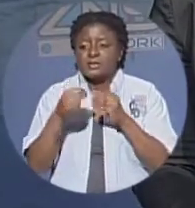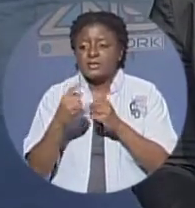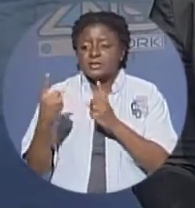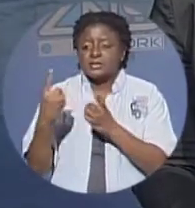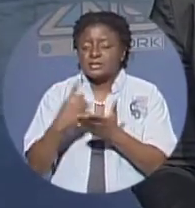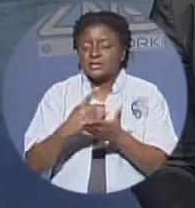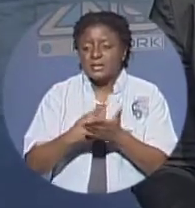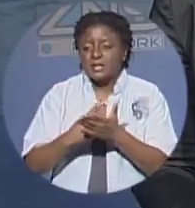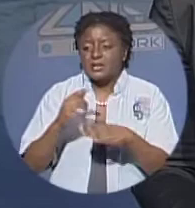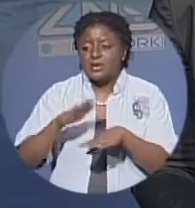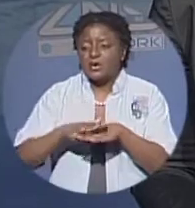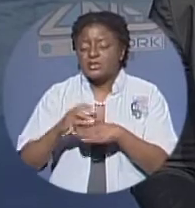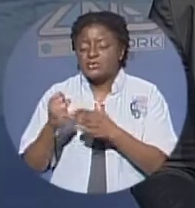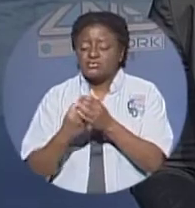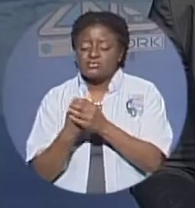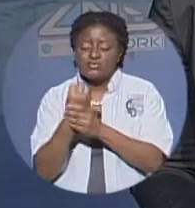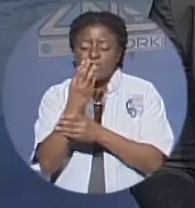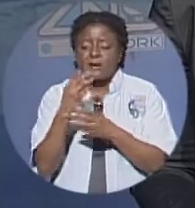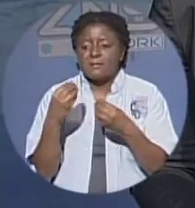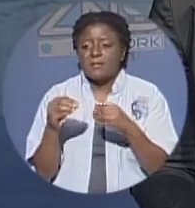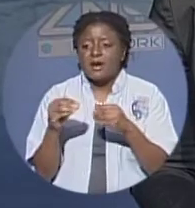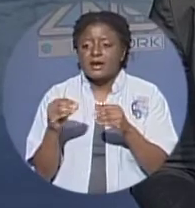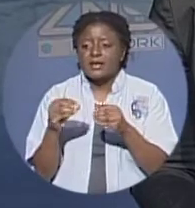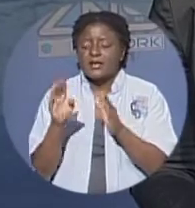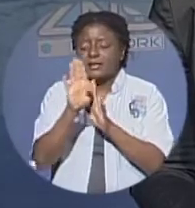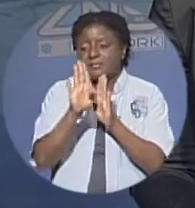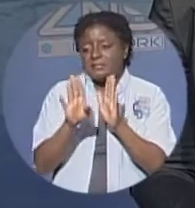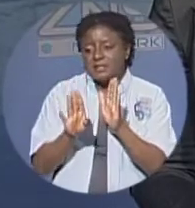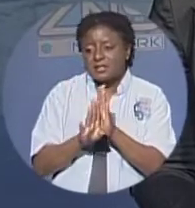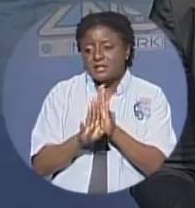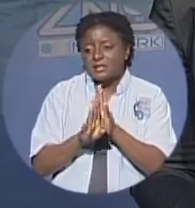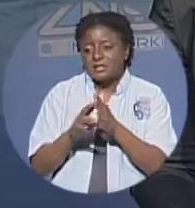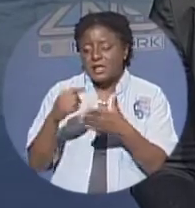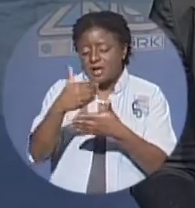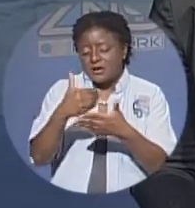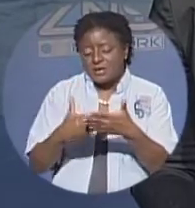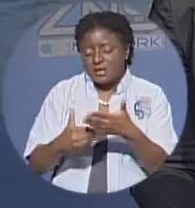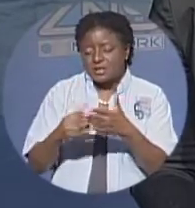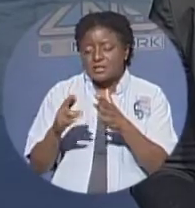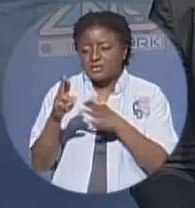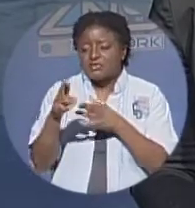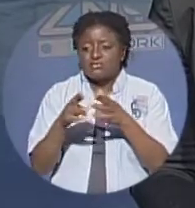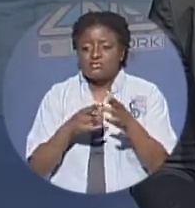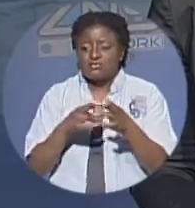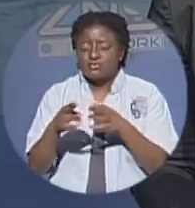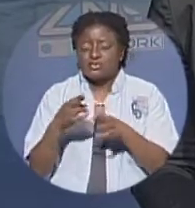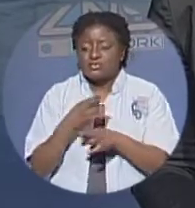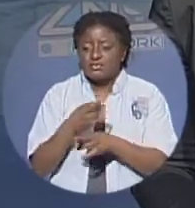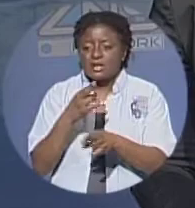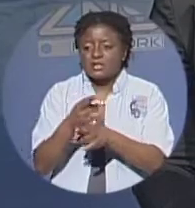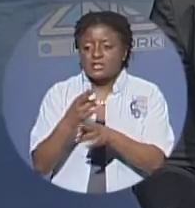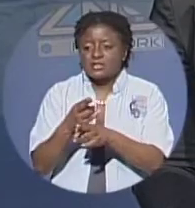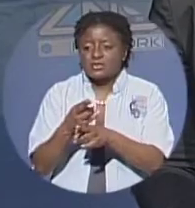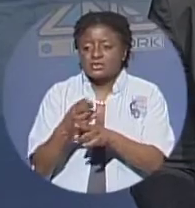session lawmakers began outlining the rules and regulations to govern the new 12 million dollar market